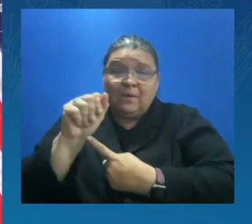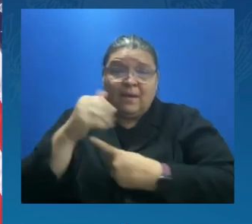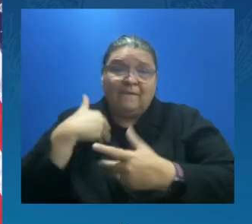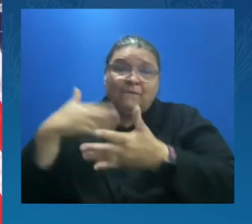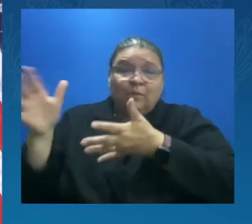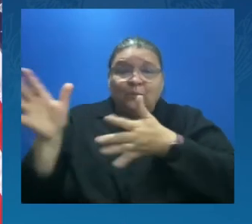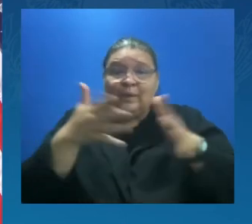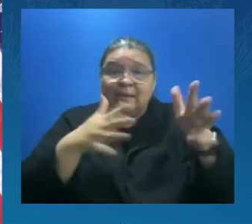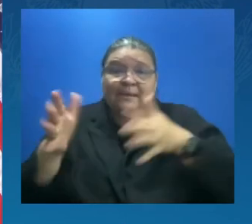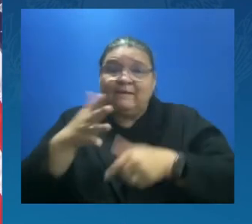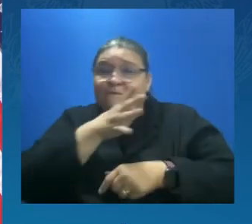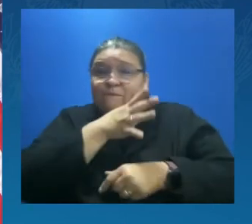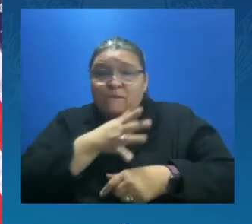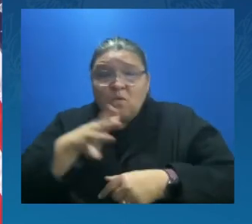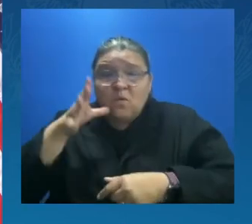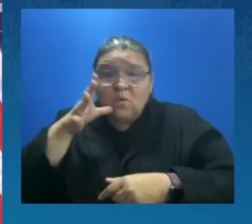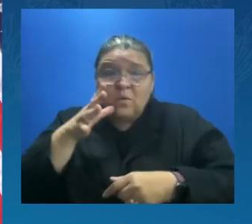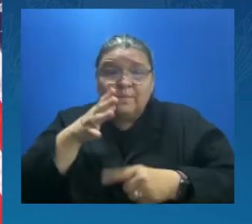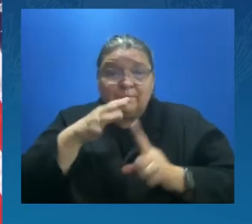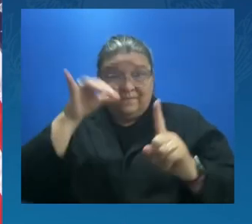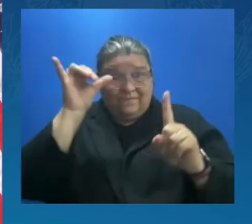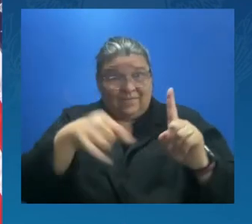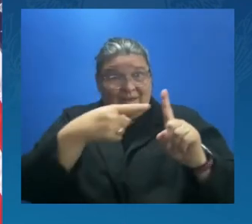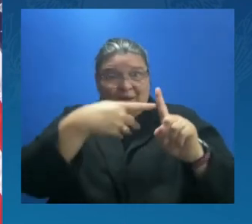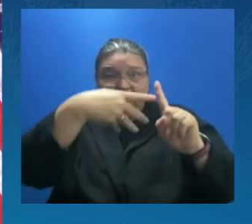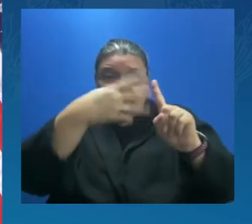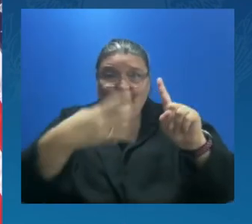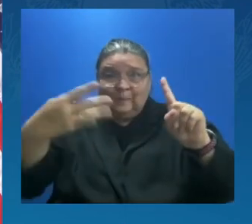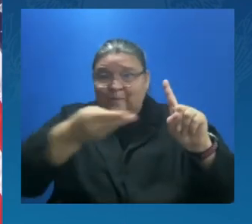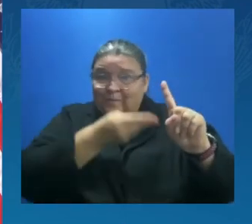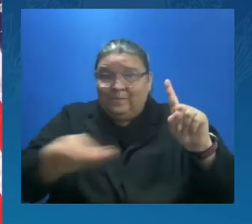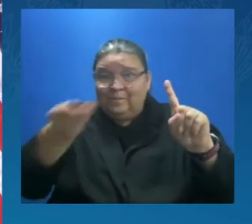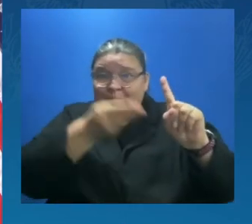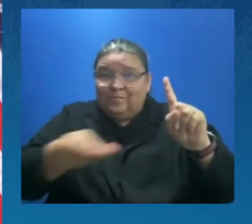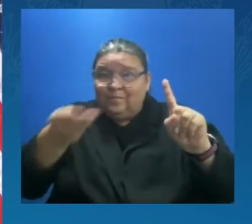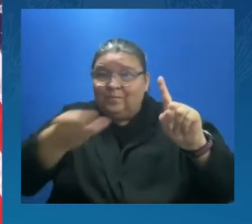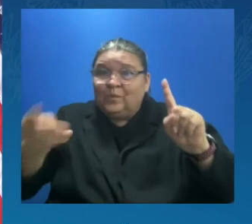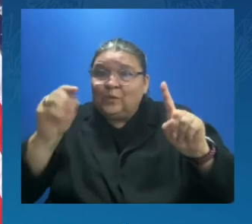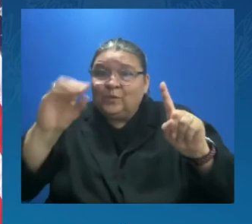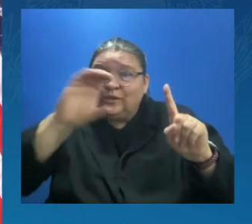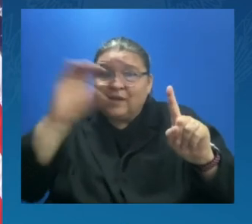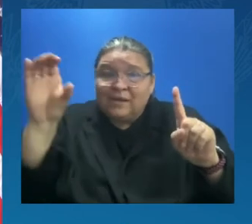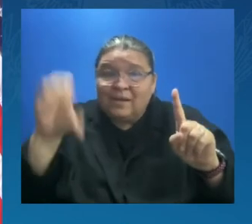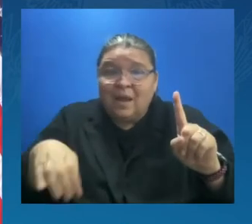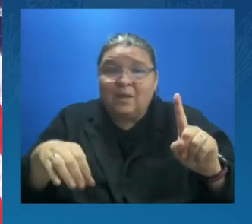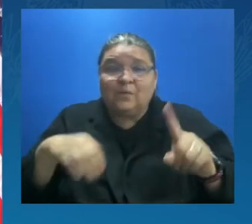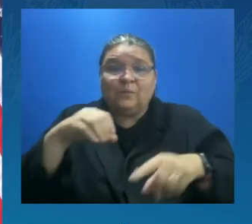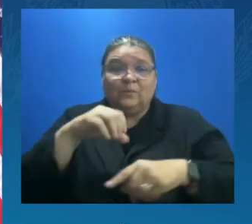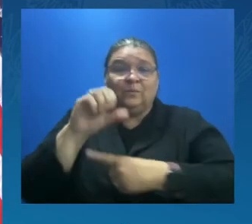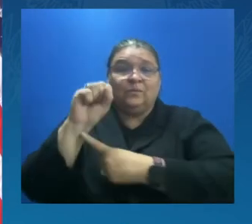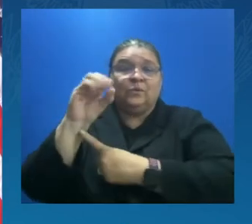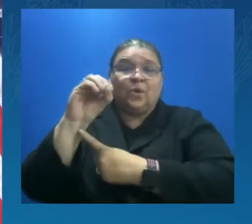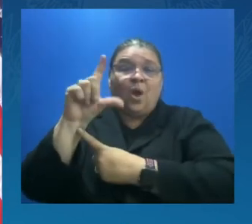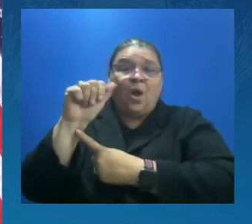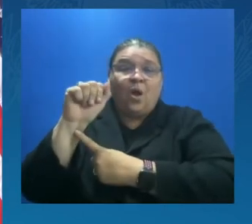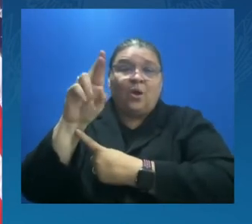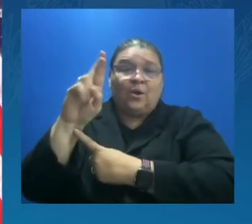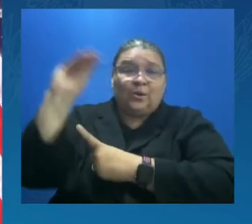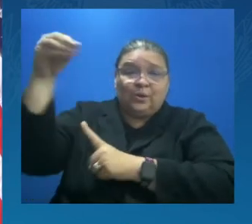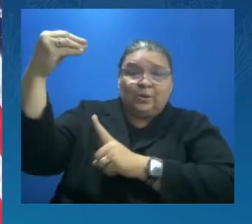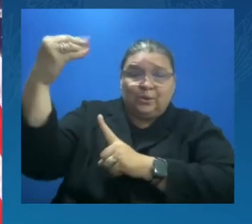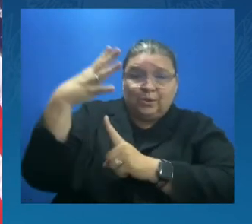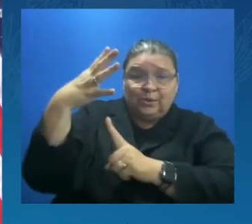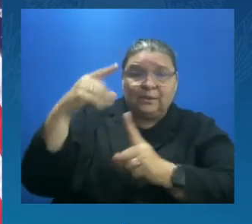Or from a solar farm in Nevada to a family farm in Missouri. How